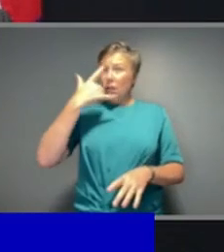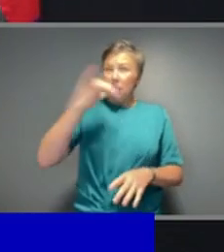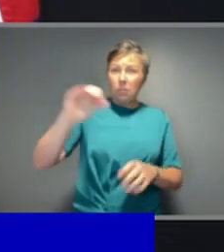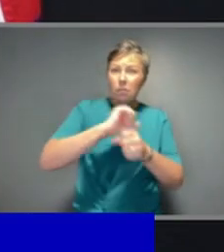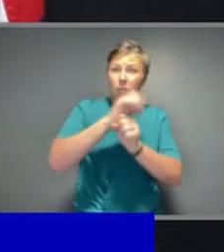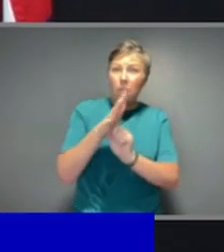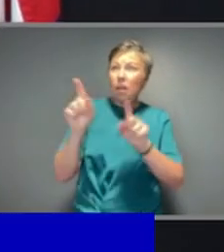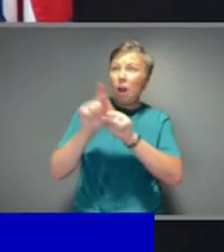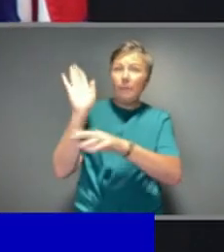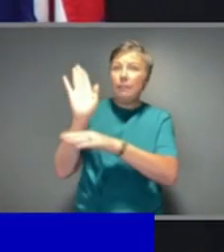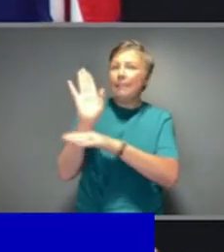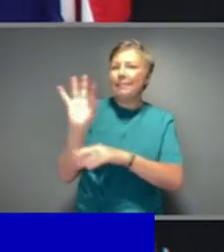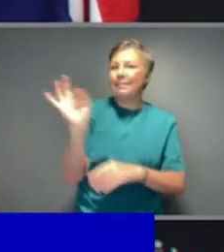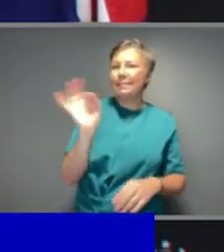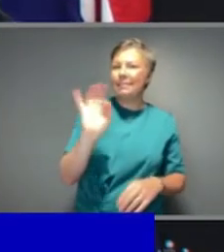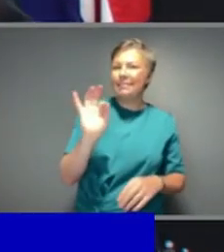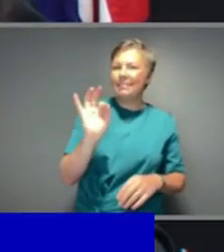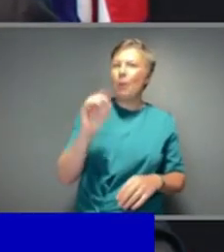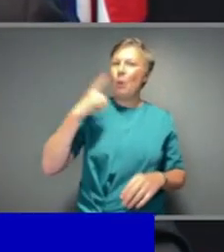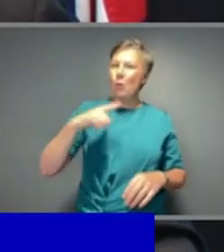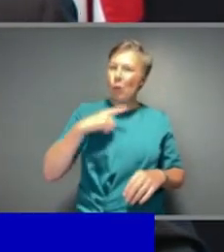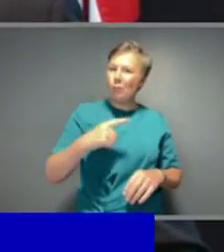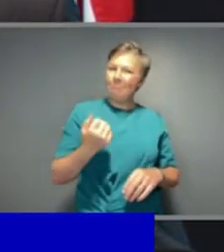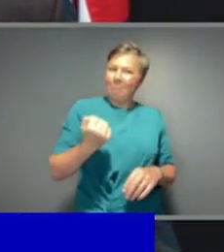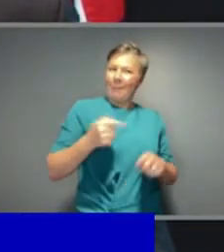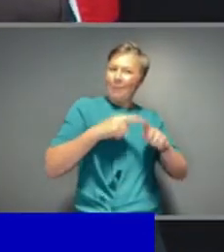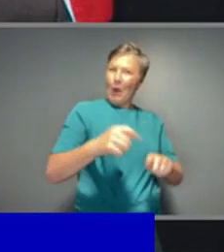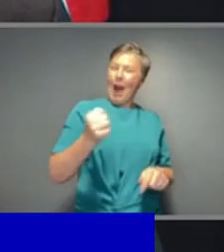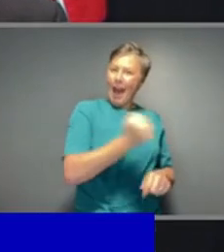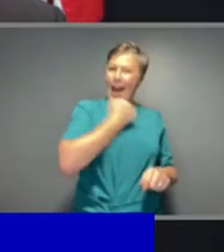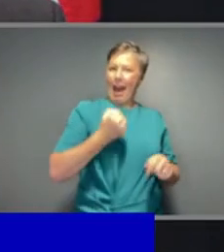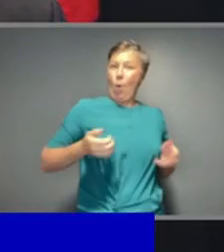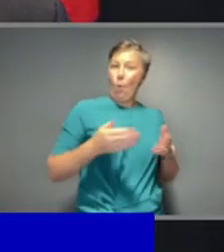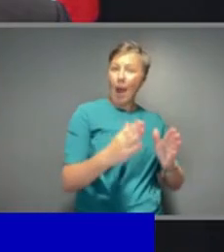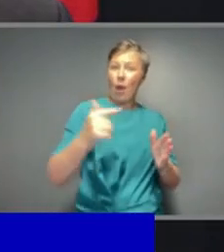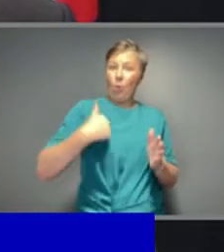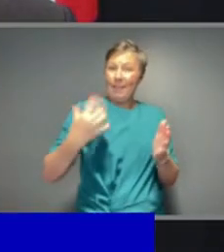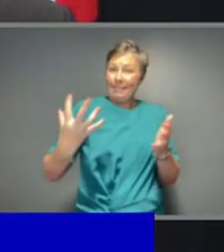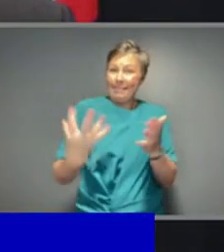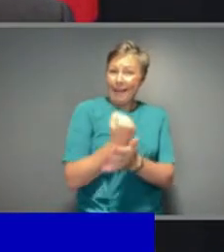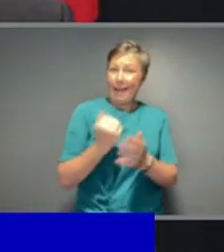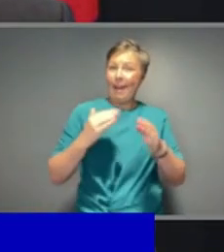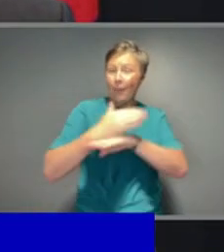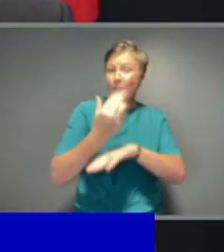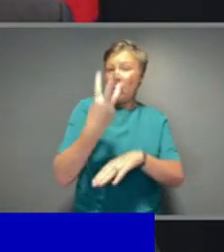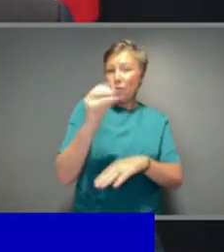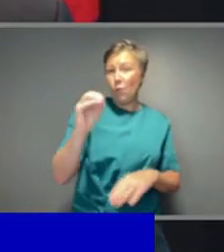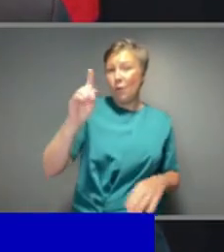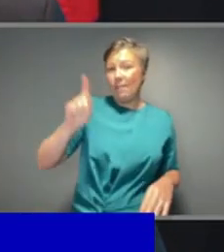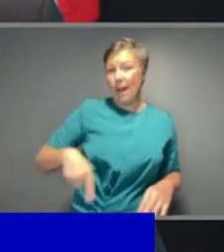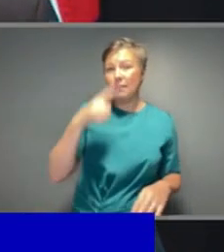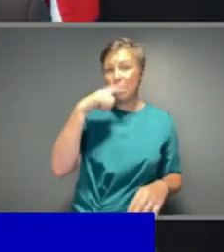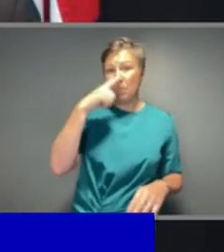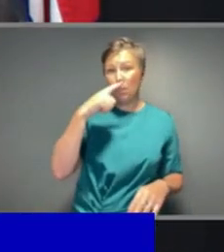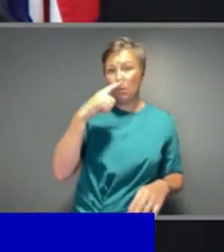An Australian way that has delivered Australian results that has saved more than 30,000 lives. 30